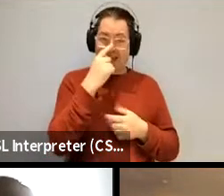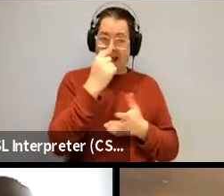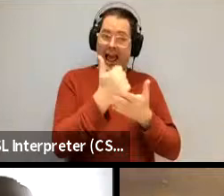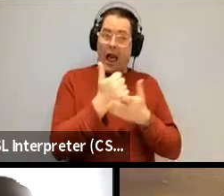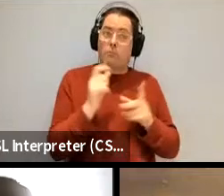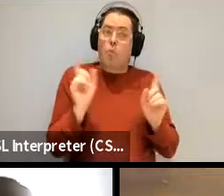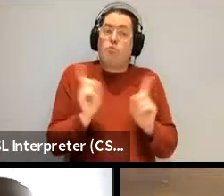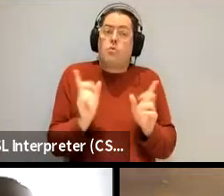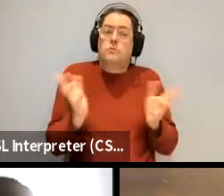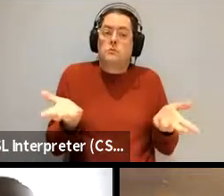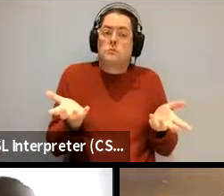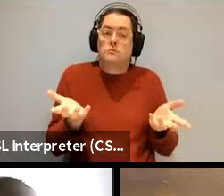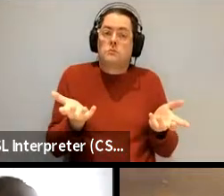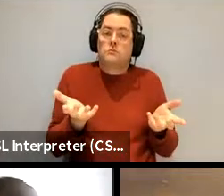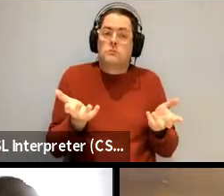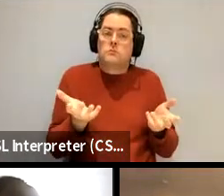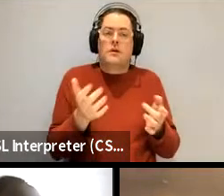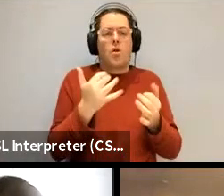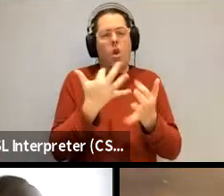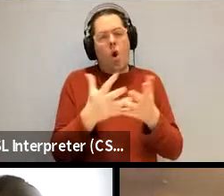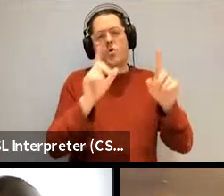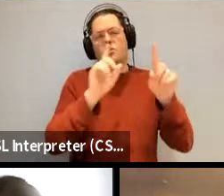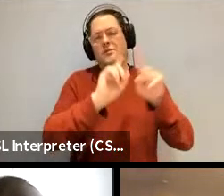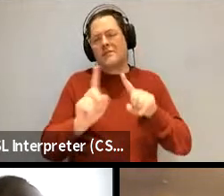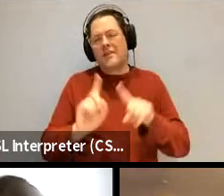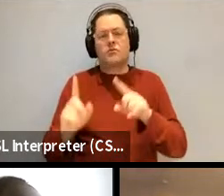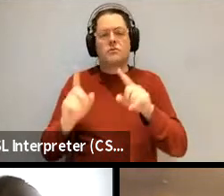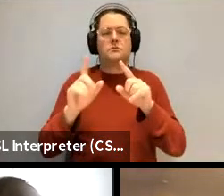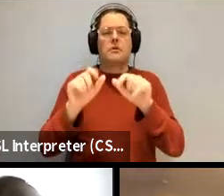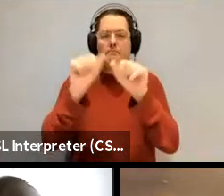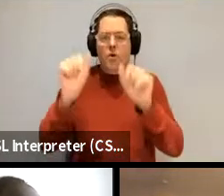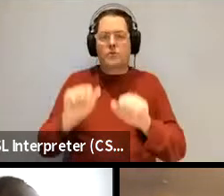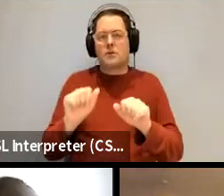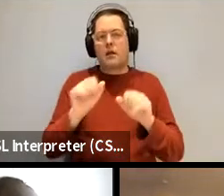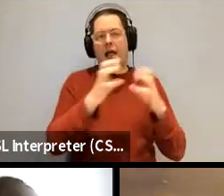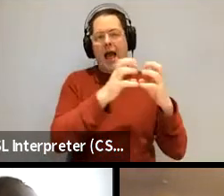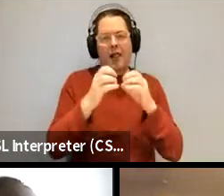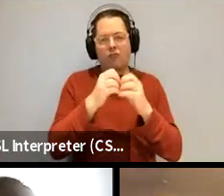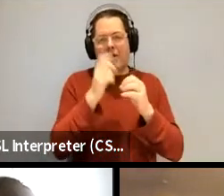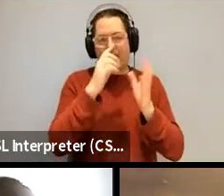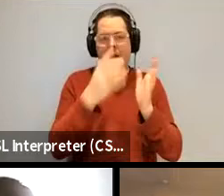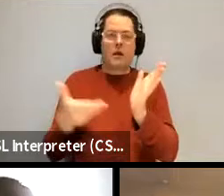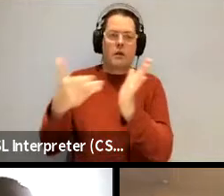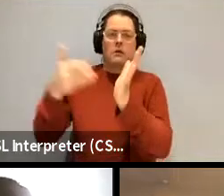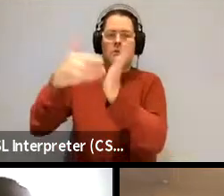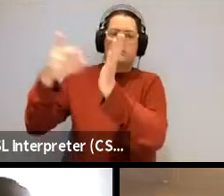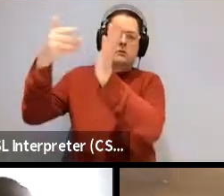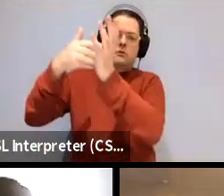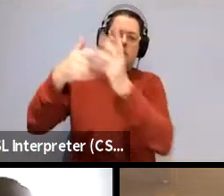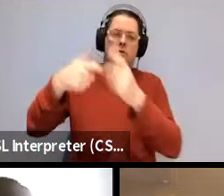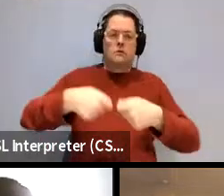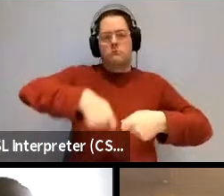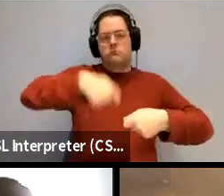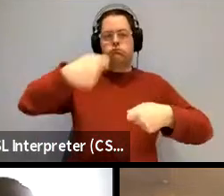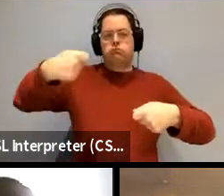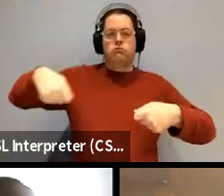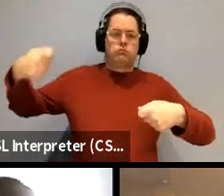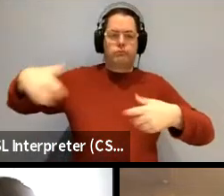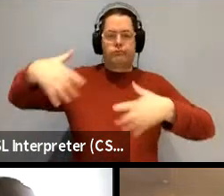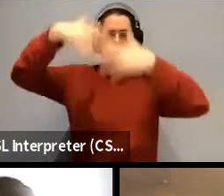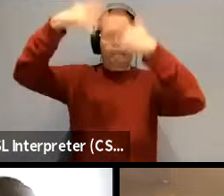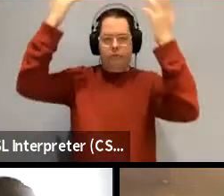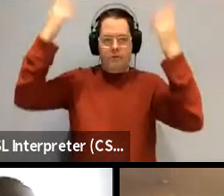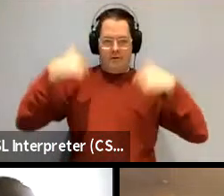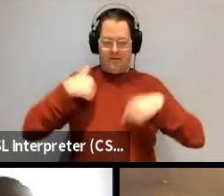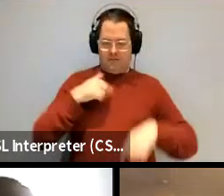simplest thing because you know there are bells and whistle models around currently that will do that will do anything but you